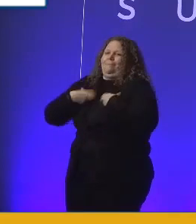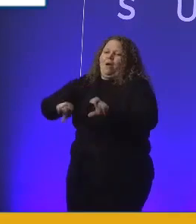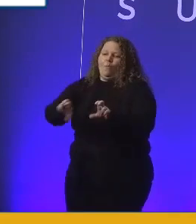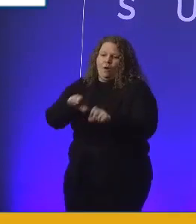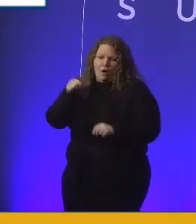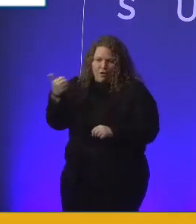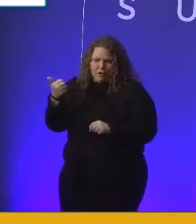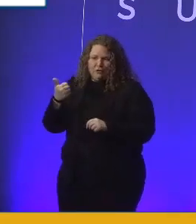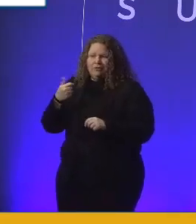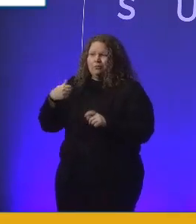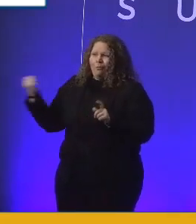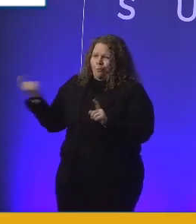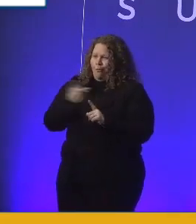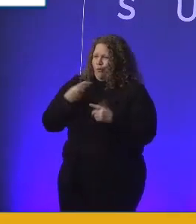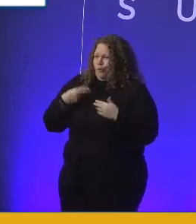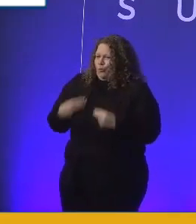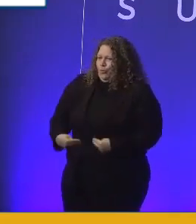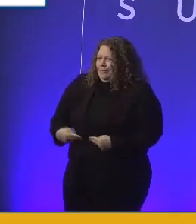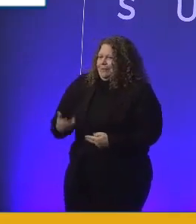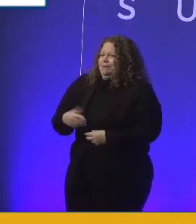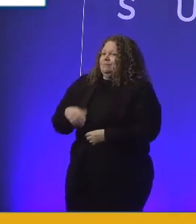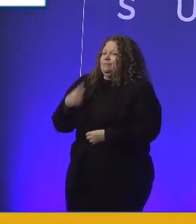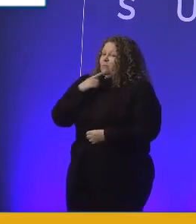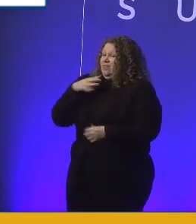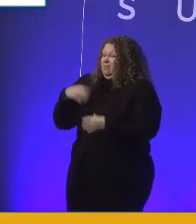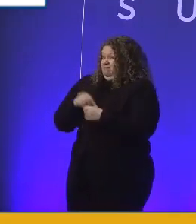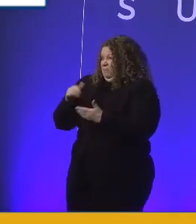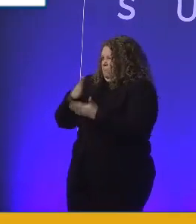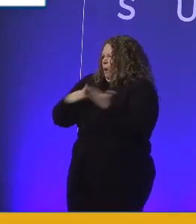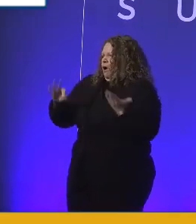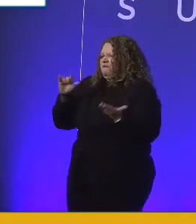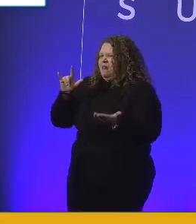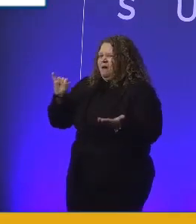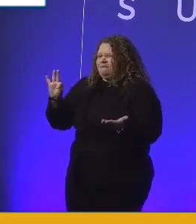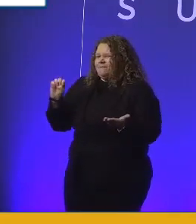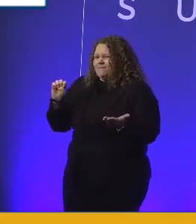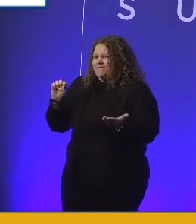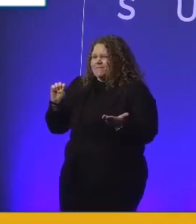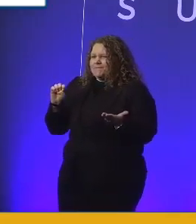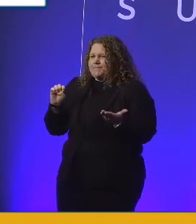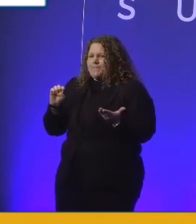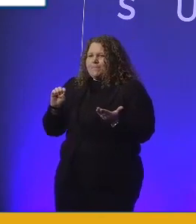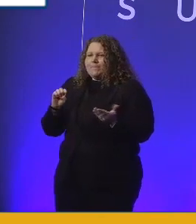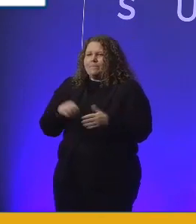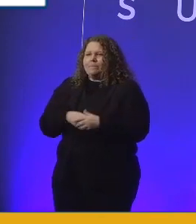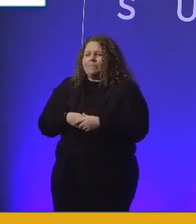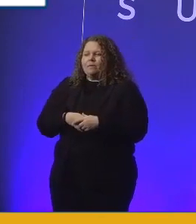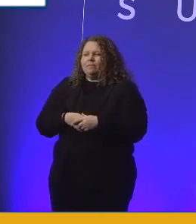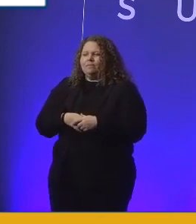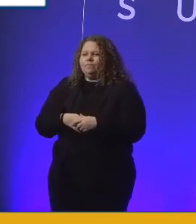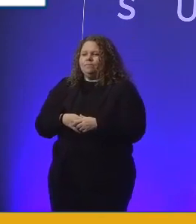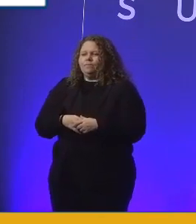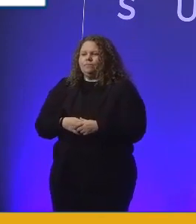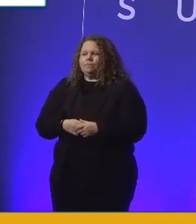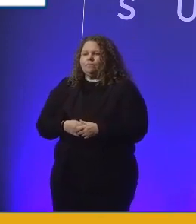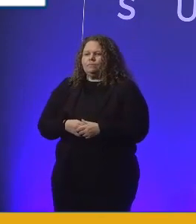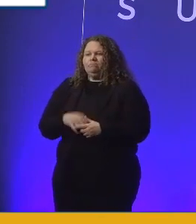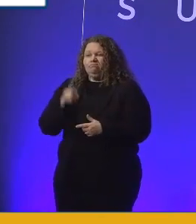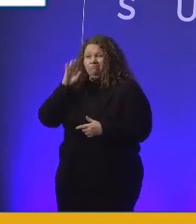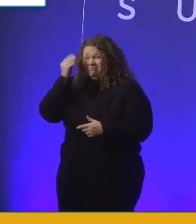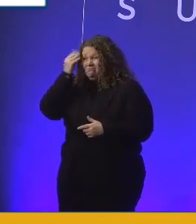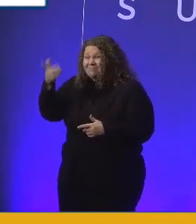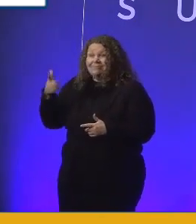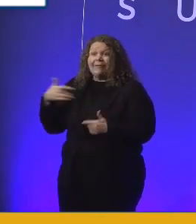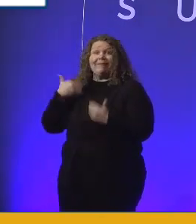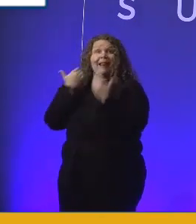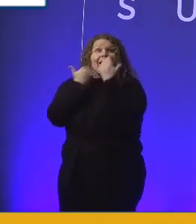and a part of, well, life. And knowledge that there is no ceiling, no limit to what any human can